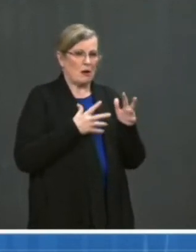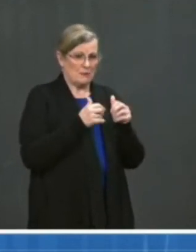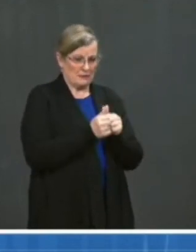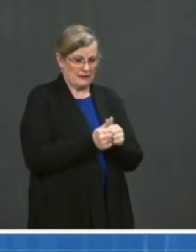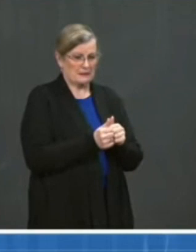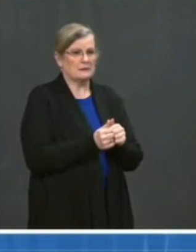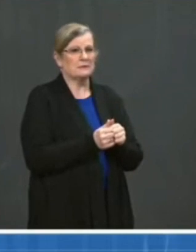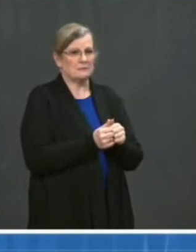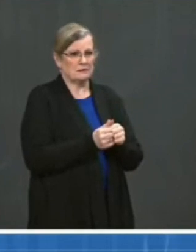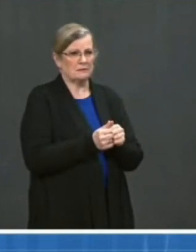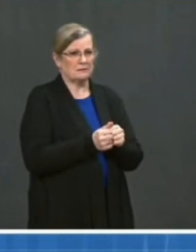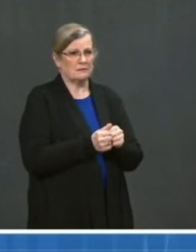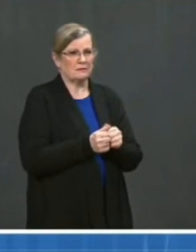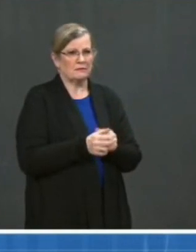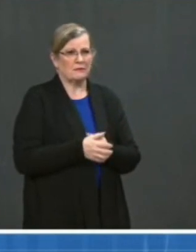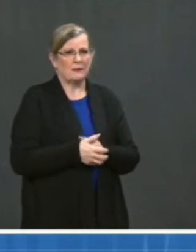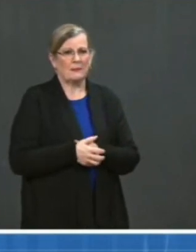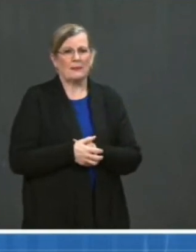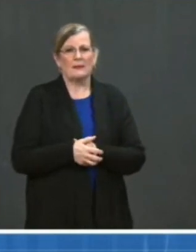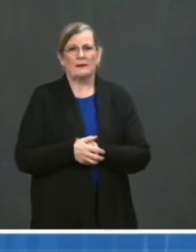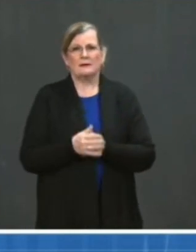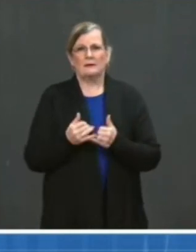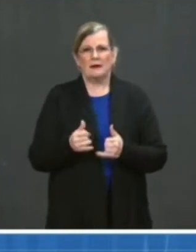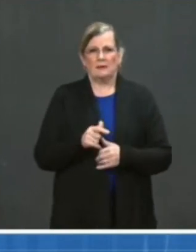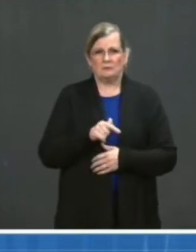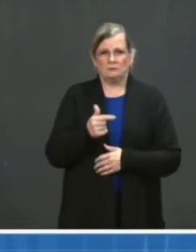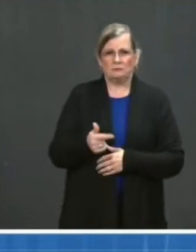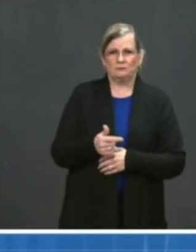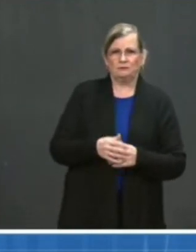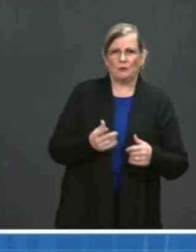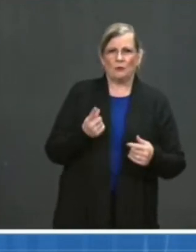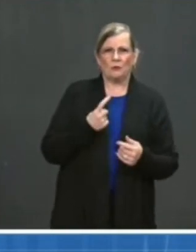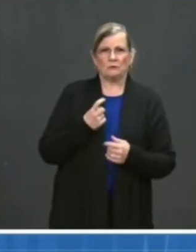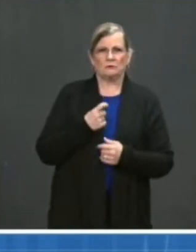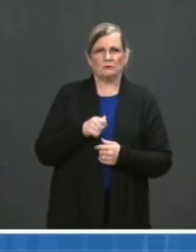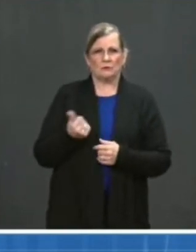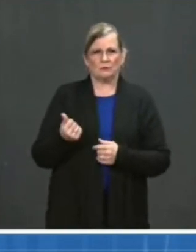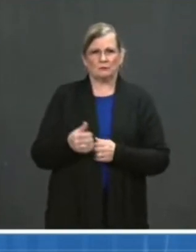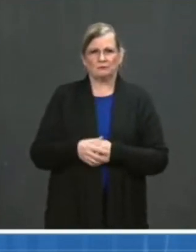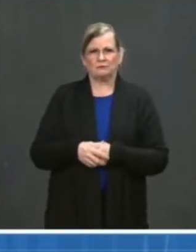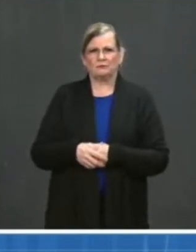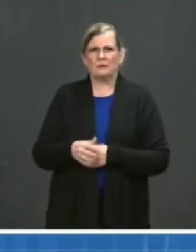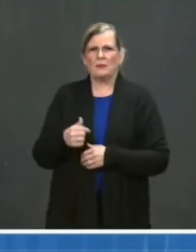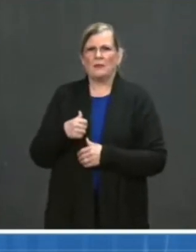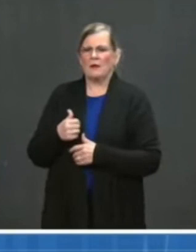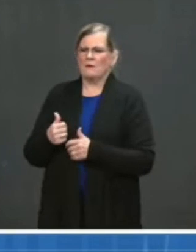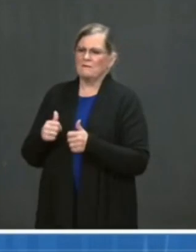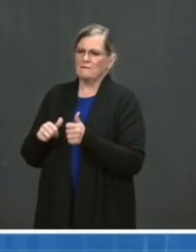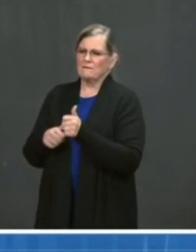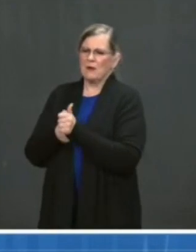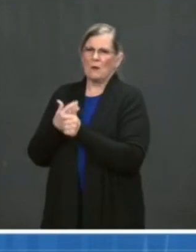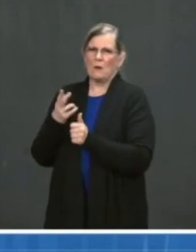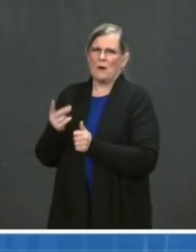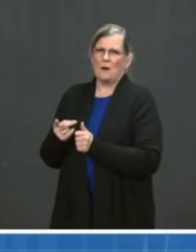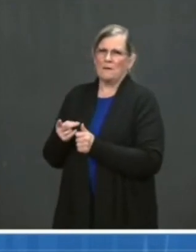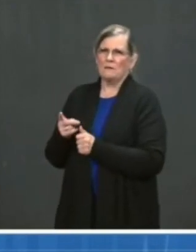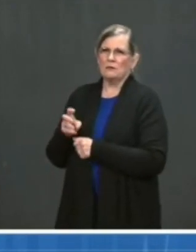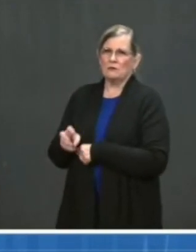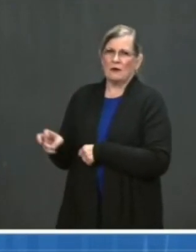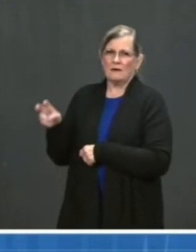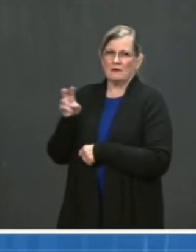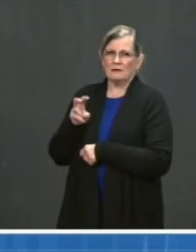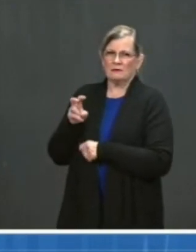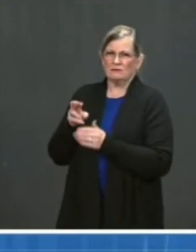Hi, thanks very much. A follow-up on the travel guidelines, and I want to just be clear that this is an honest